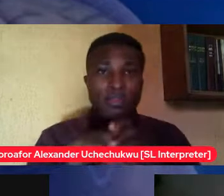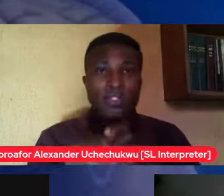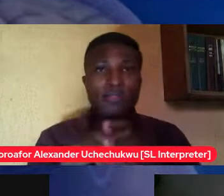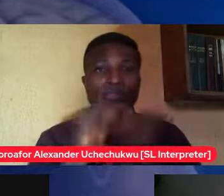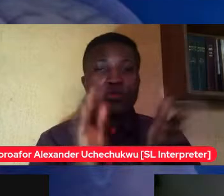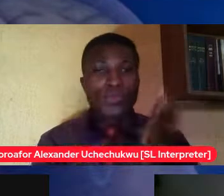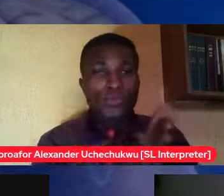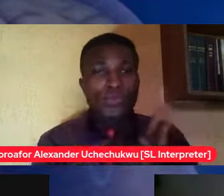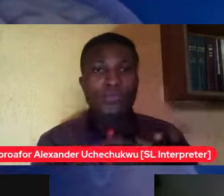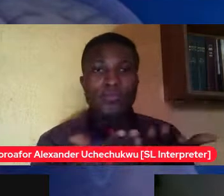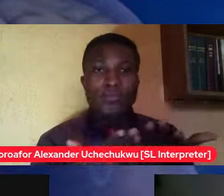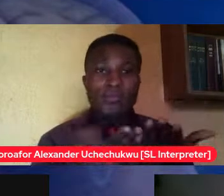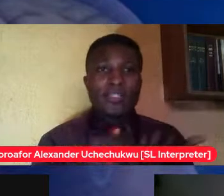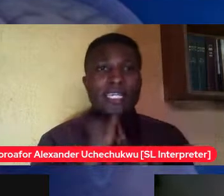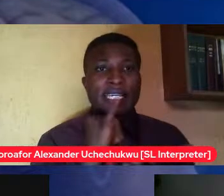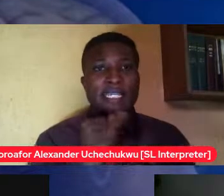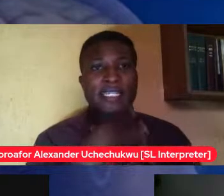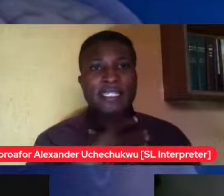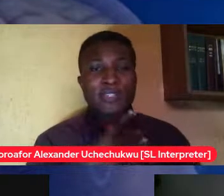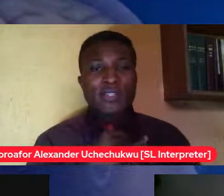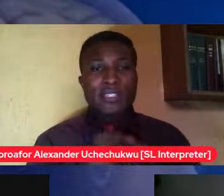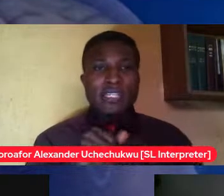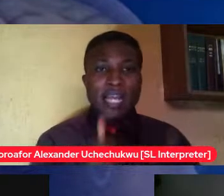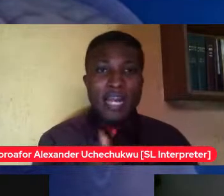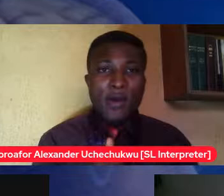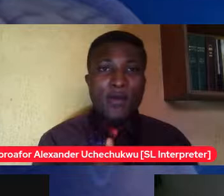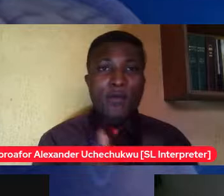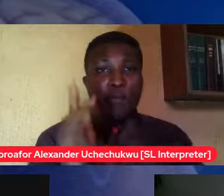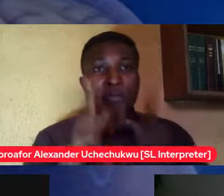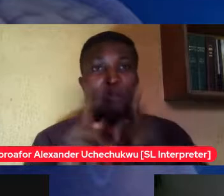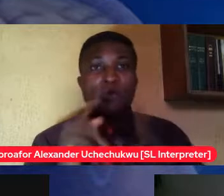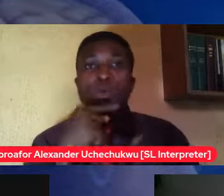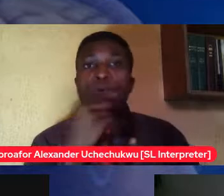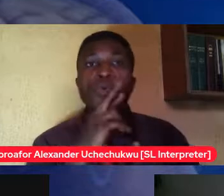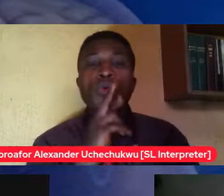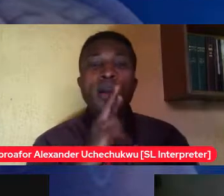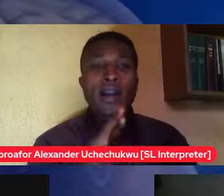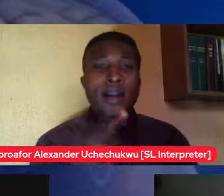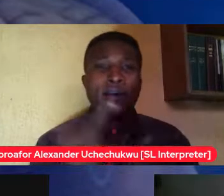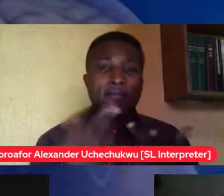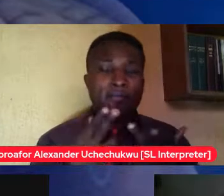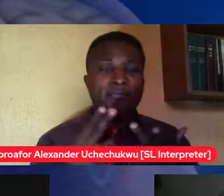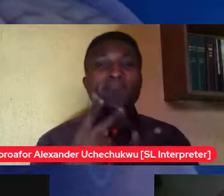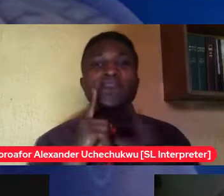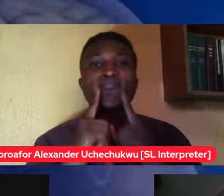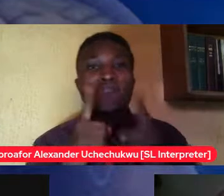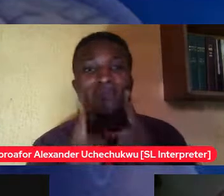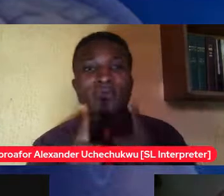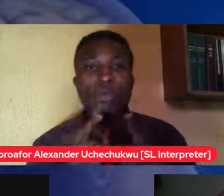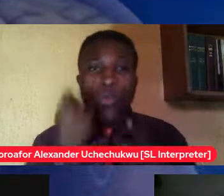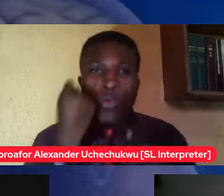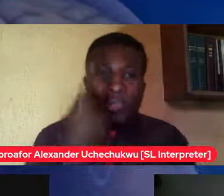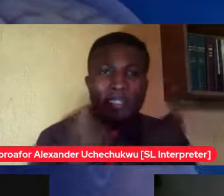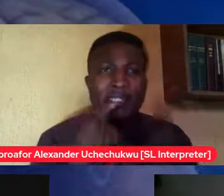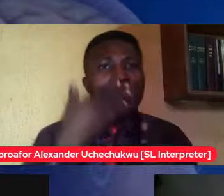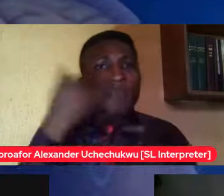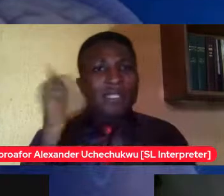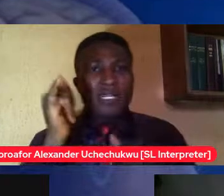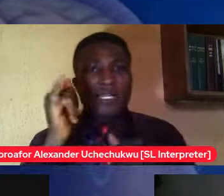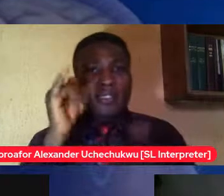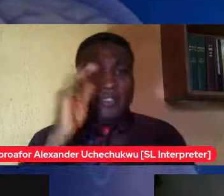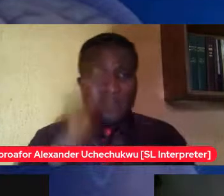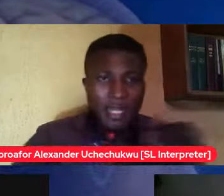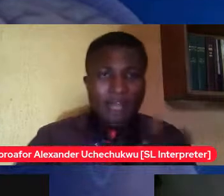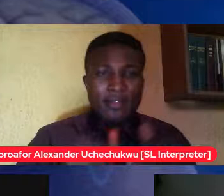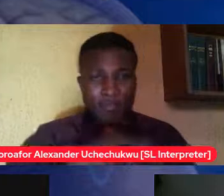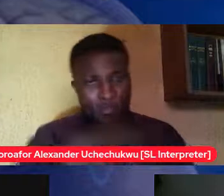interesting how there are pairs who are verbal tend to understand them better than even you the so-called adults in the room so it's not about the